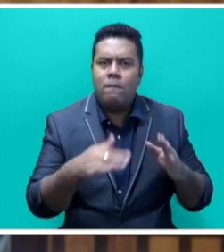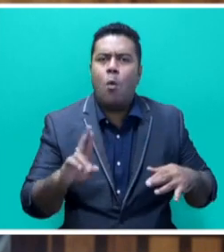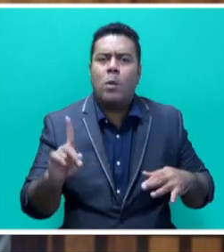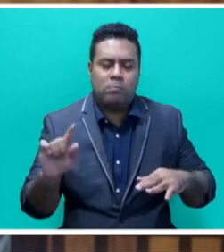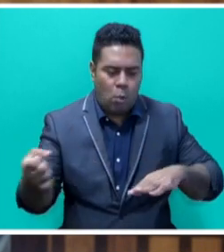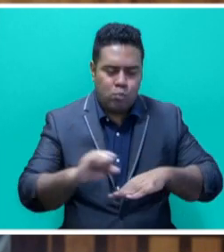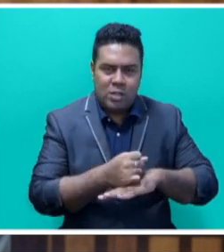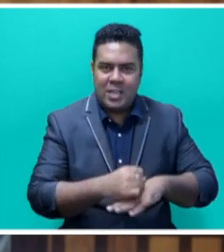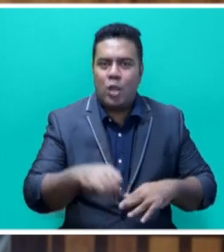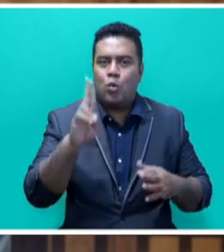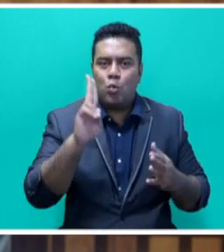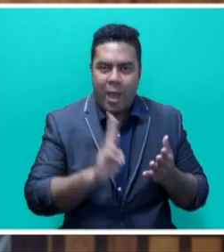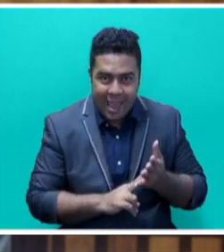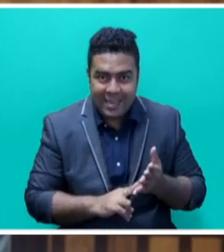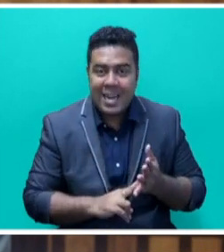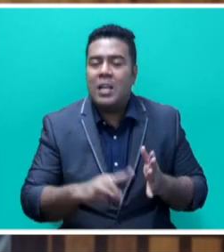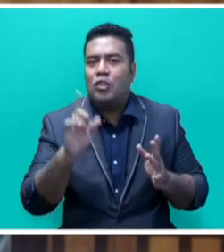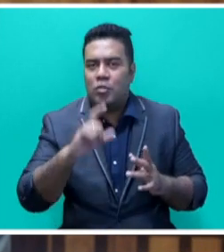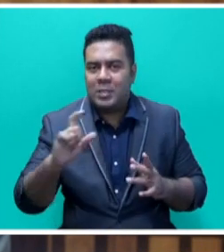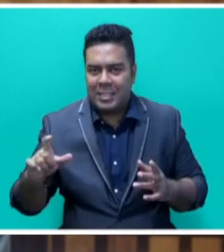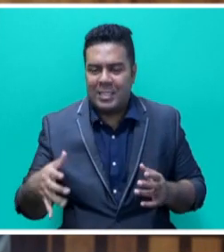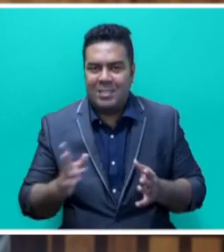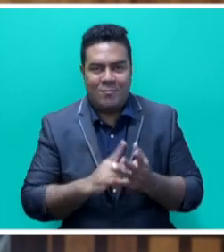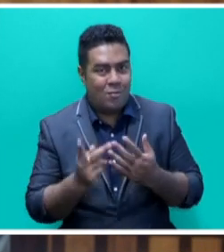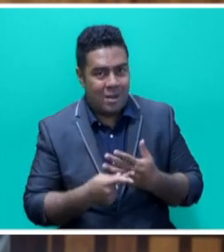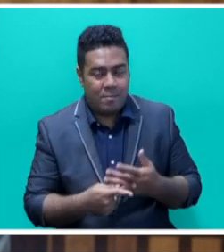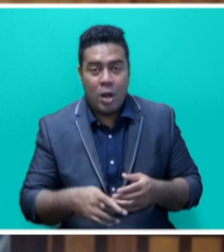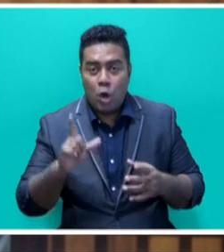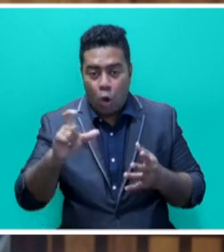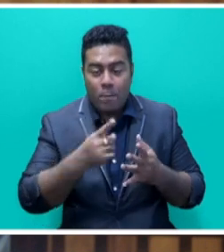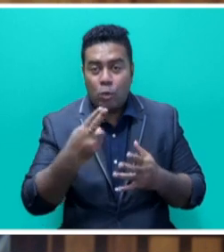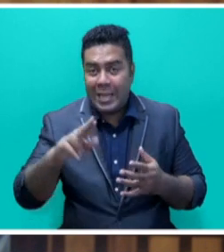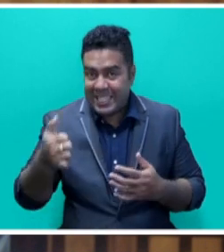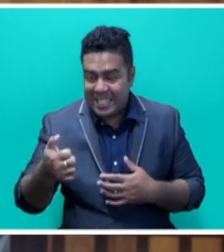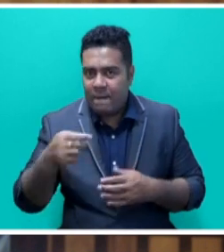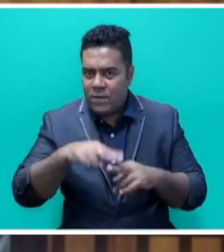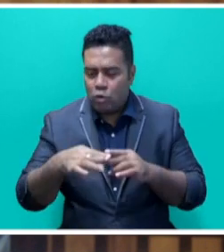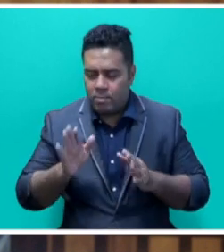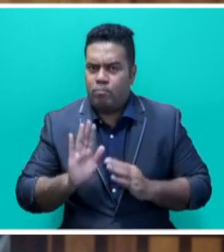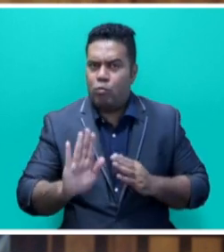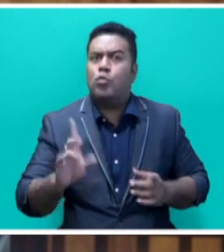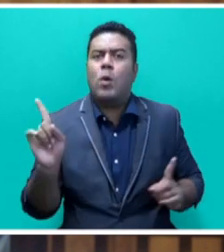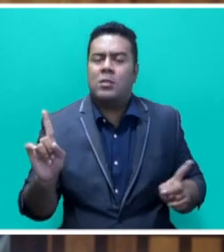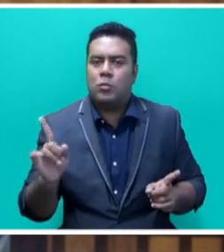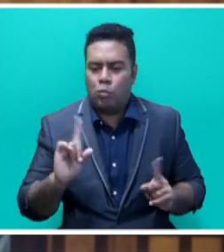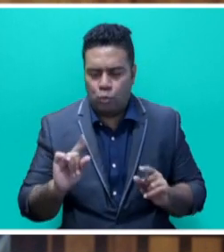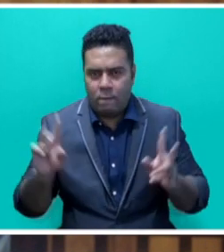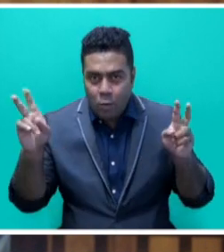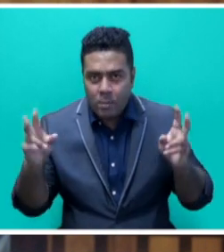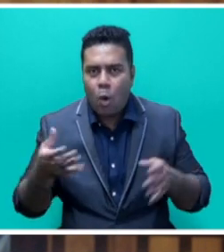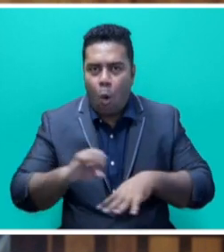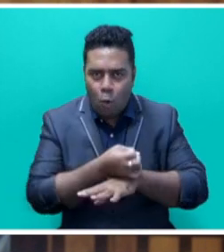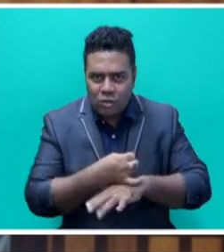UNFCCC process. At COP26, Fiji will be pushing for a decision text on oceans that ingrains ocean issues